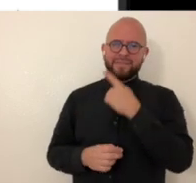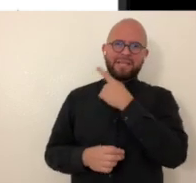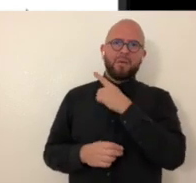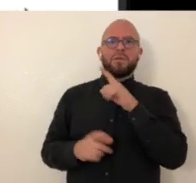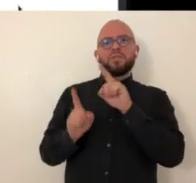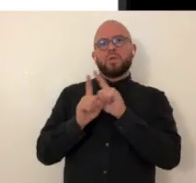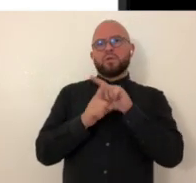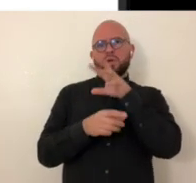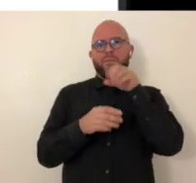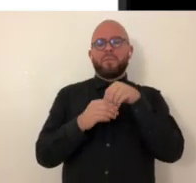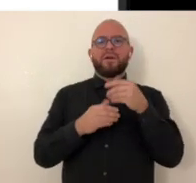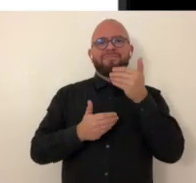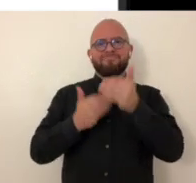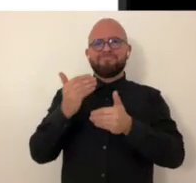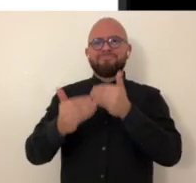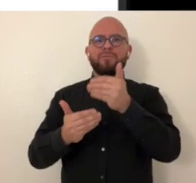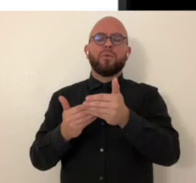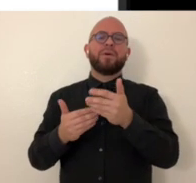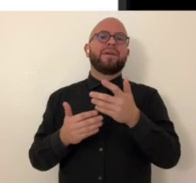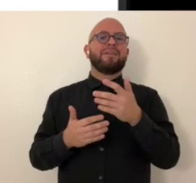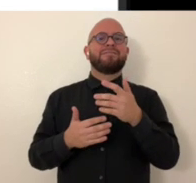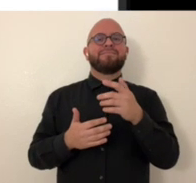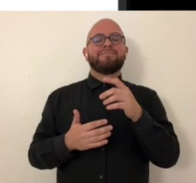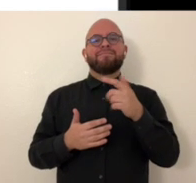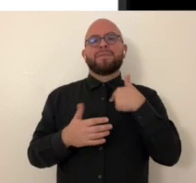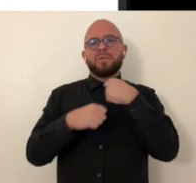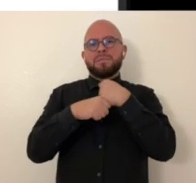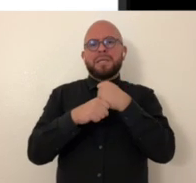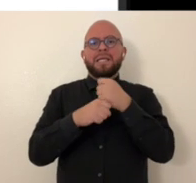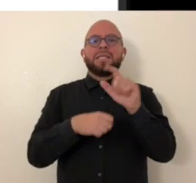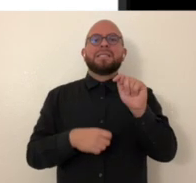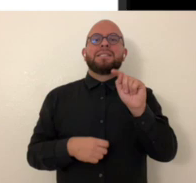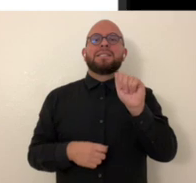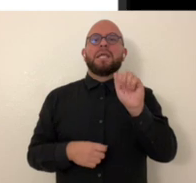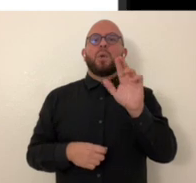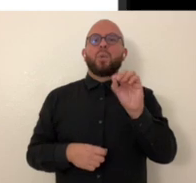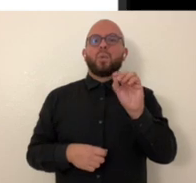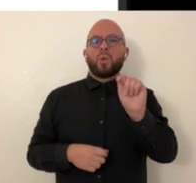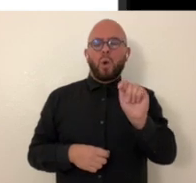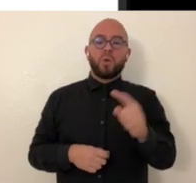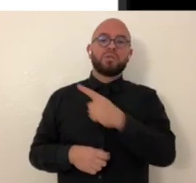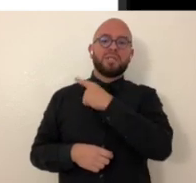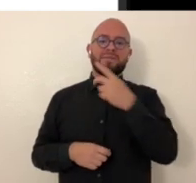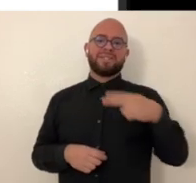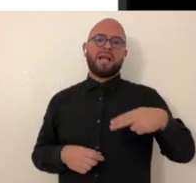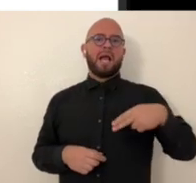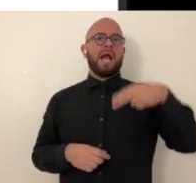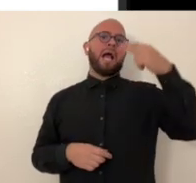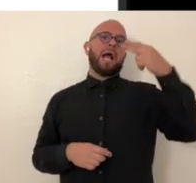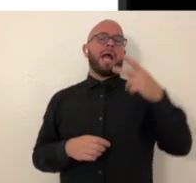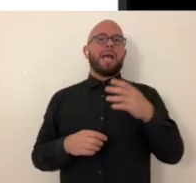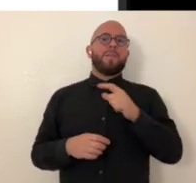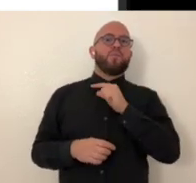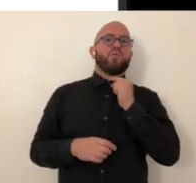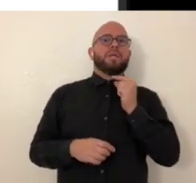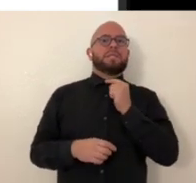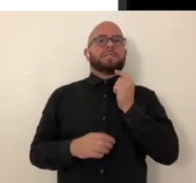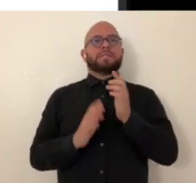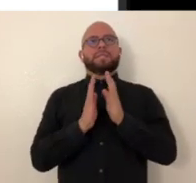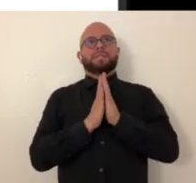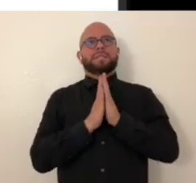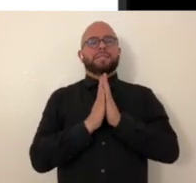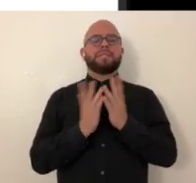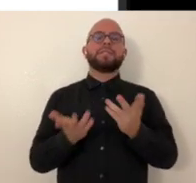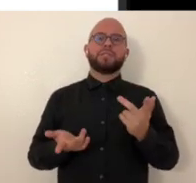kind of create this overall composition it was also part of an ongoing series of tarot deck cards that i this